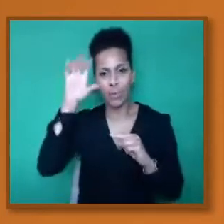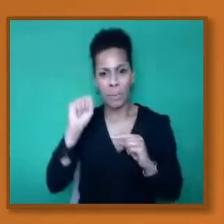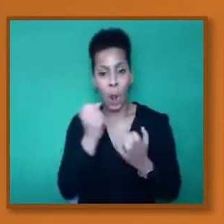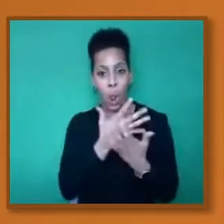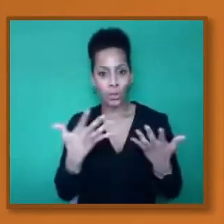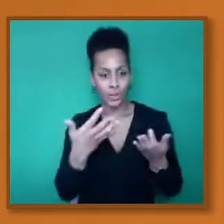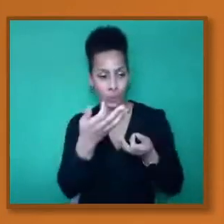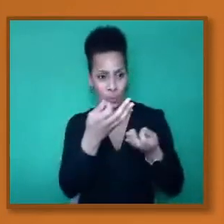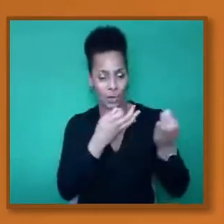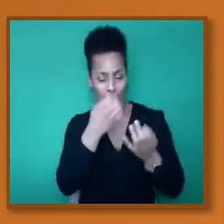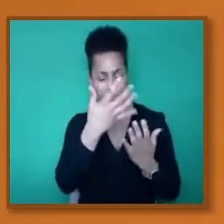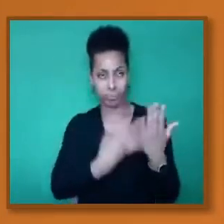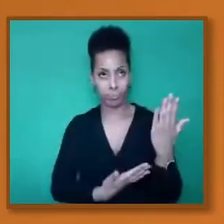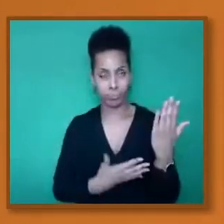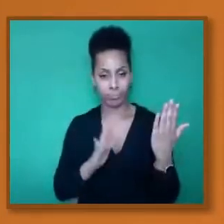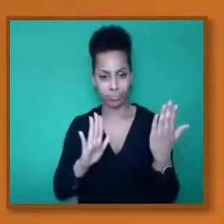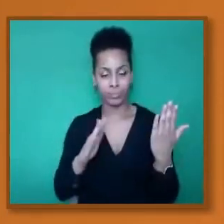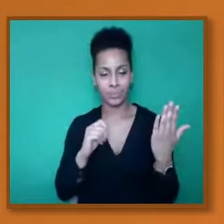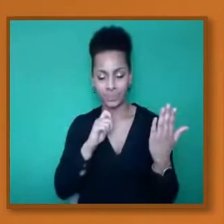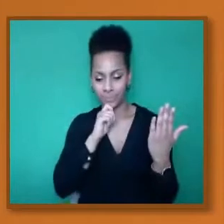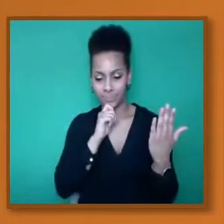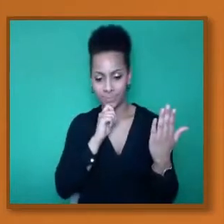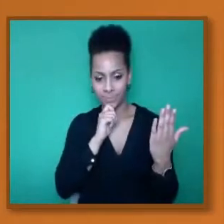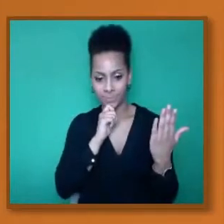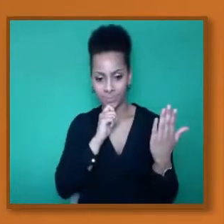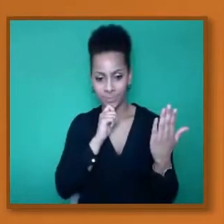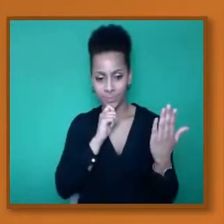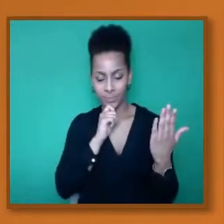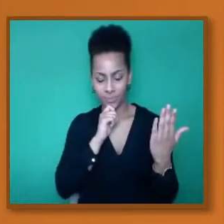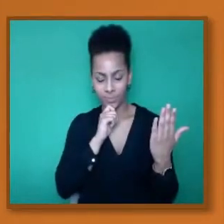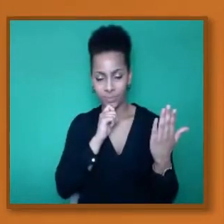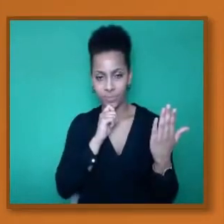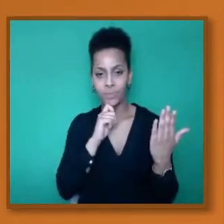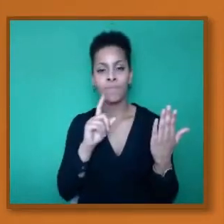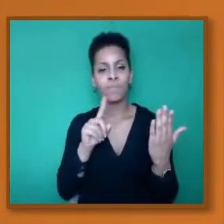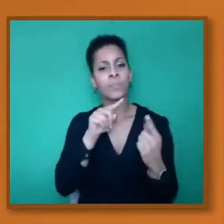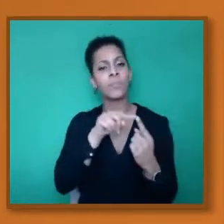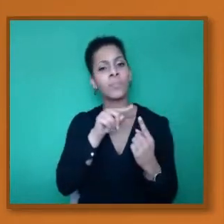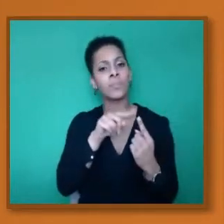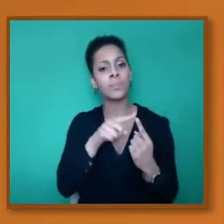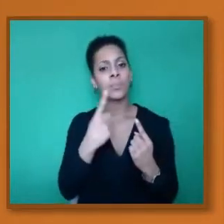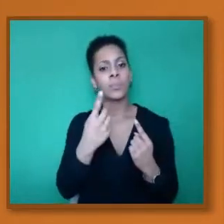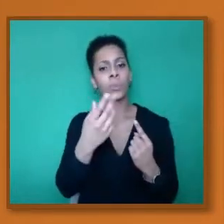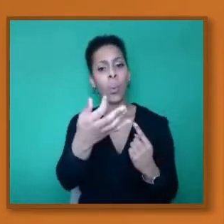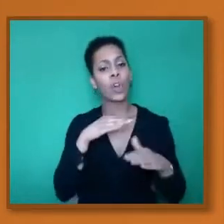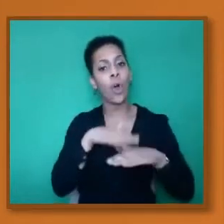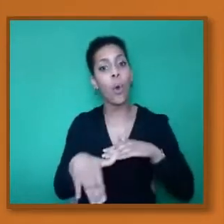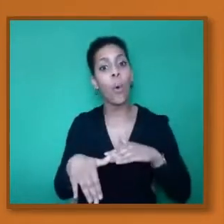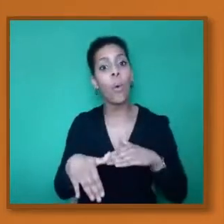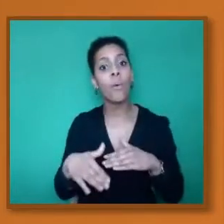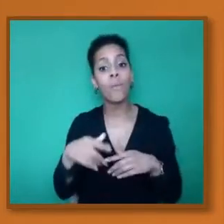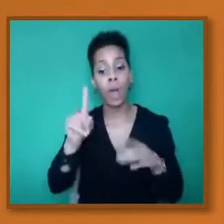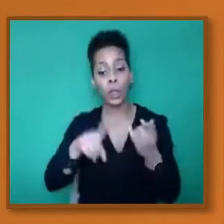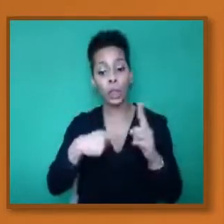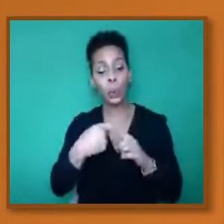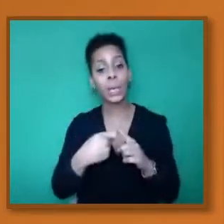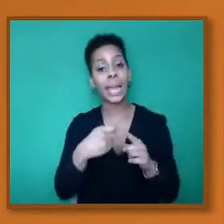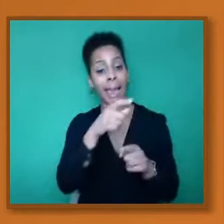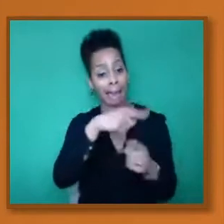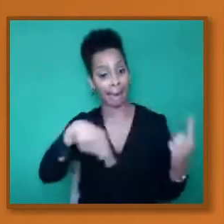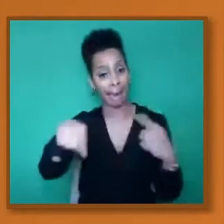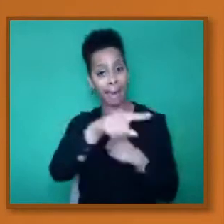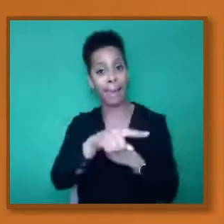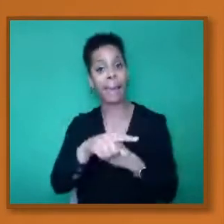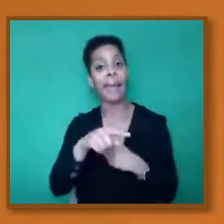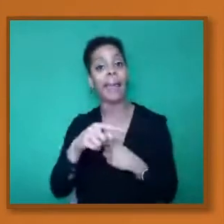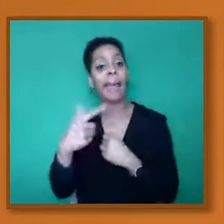in terms of how many people have died taking the vaccine, in the UK, the answer is zero